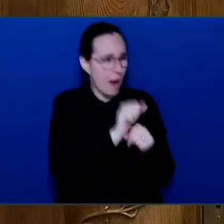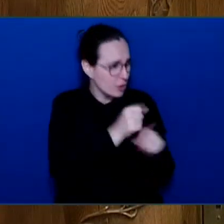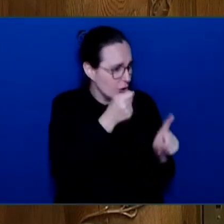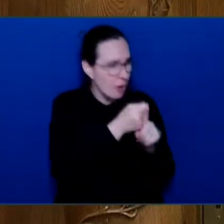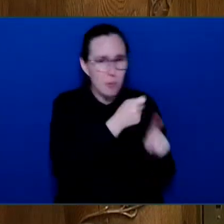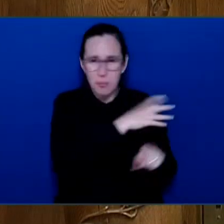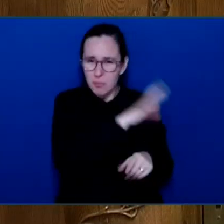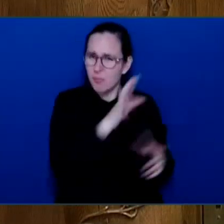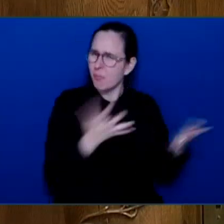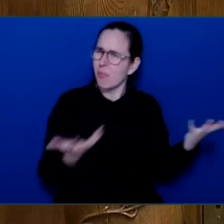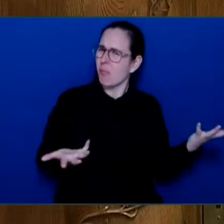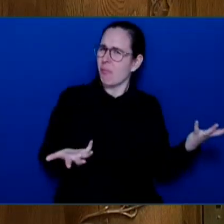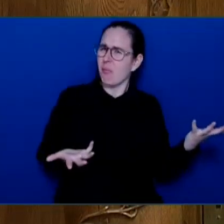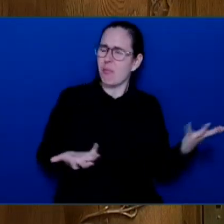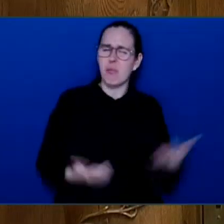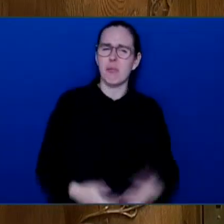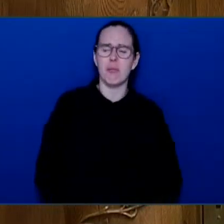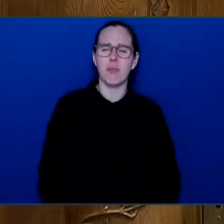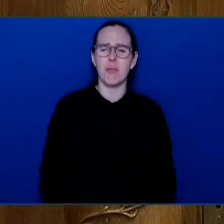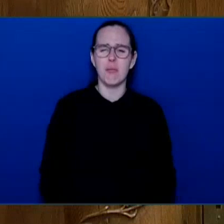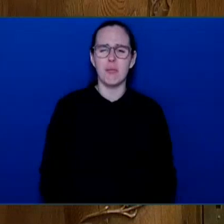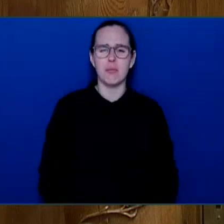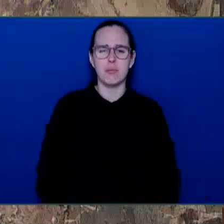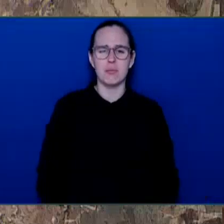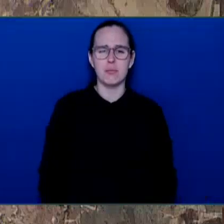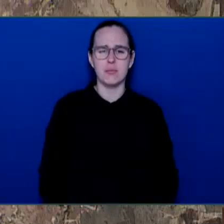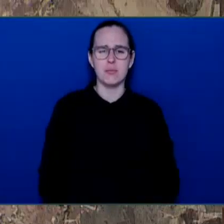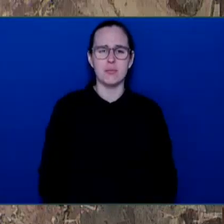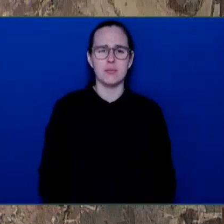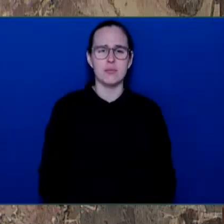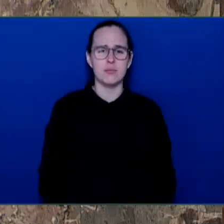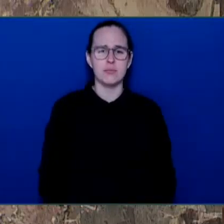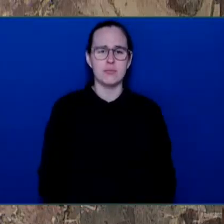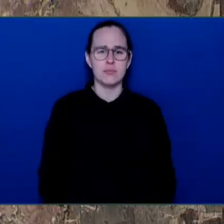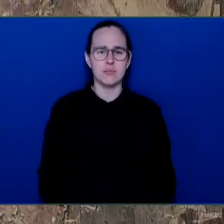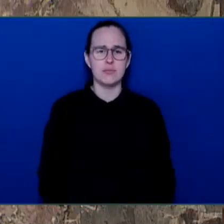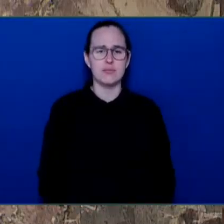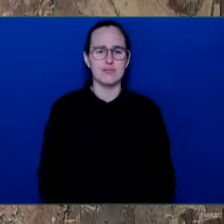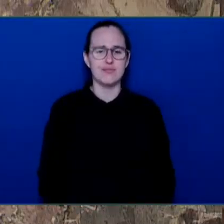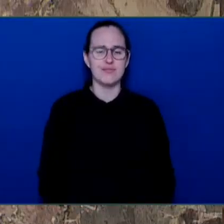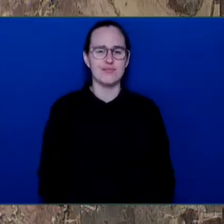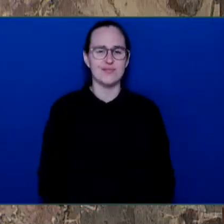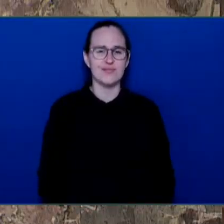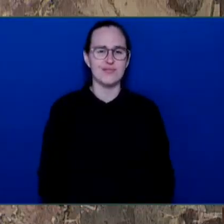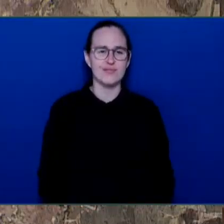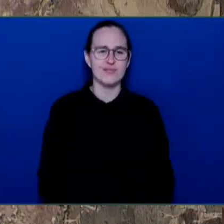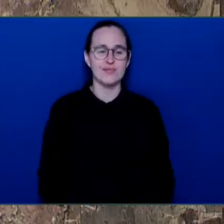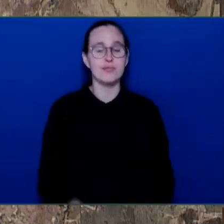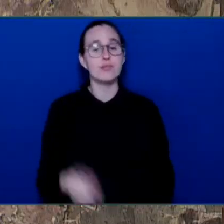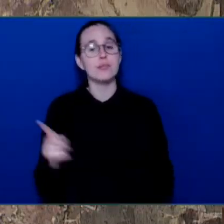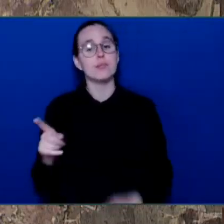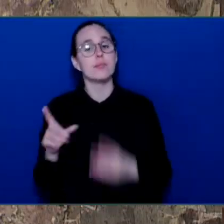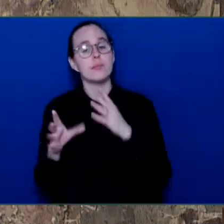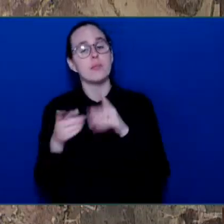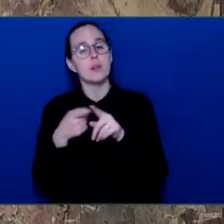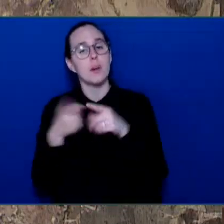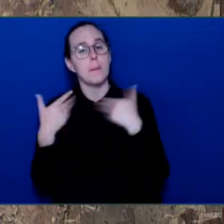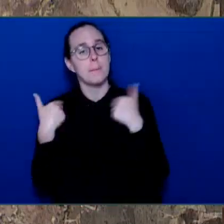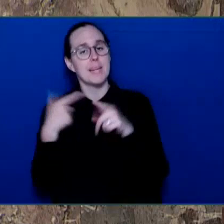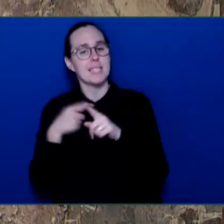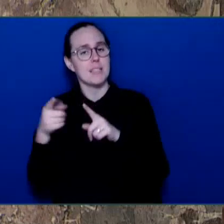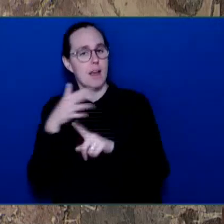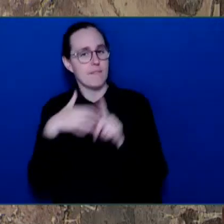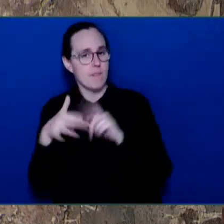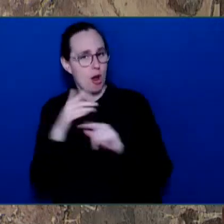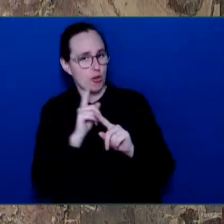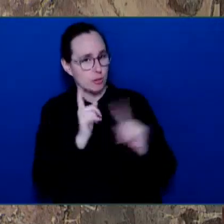Minister of Environment. Thank you very much, Honourable Speaker. Fifteen years ago, the then-BC Liberal Party